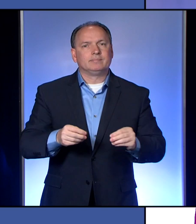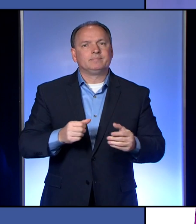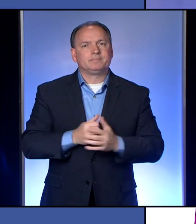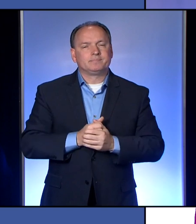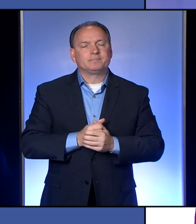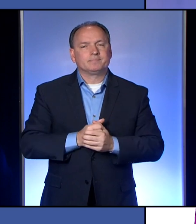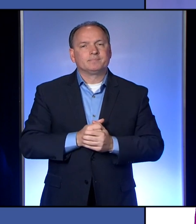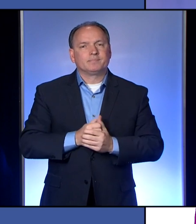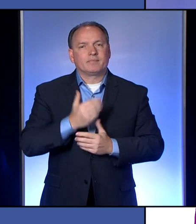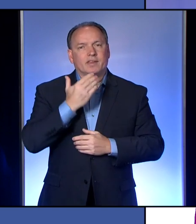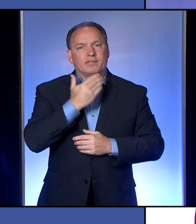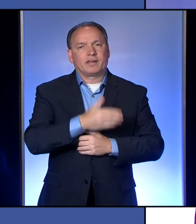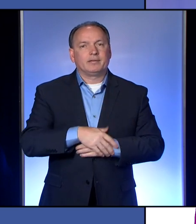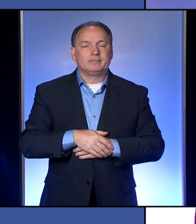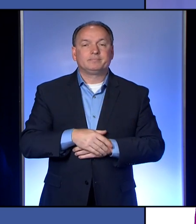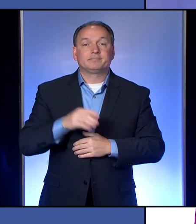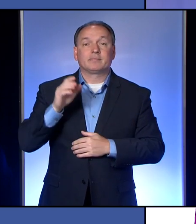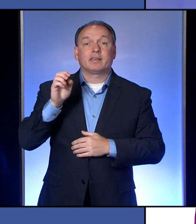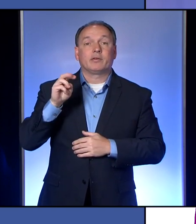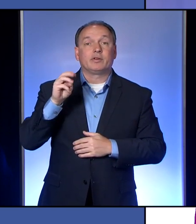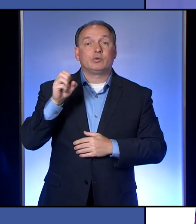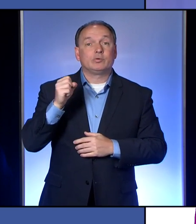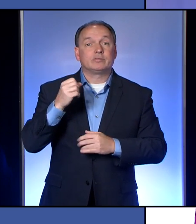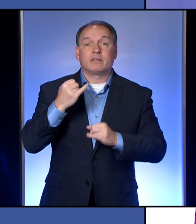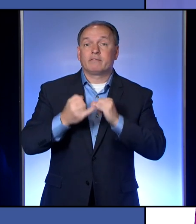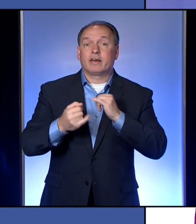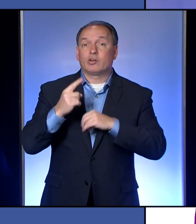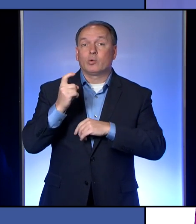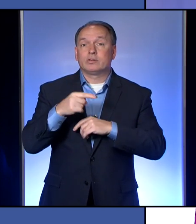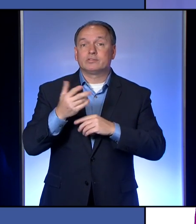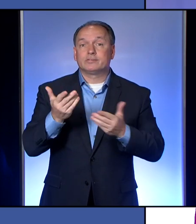Thanks. Mm-hmm. Erie News Now, do you have any final question?